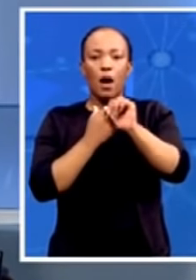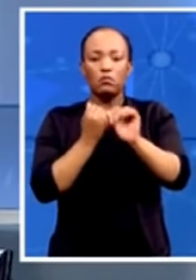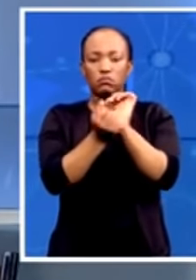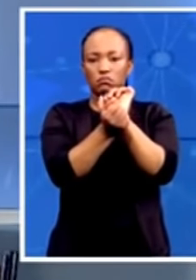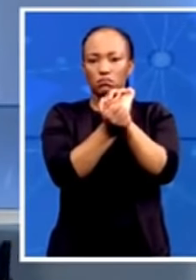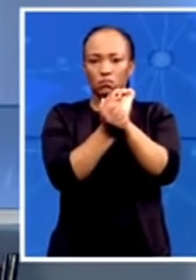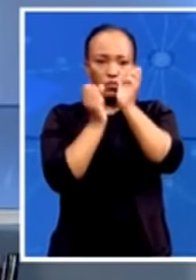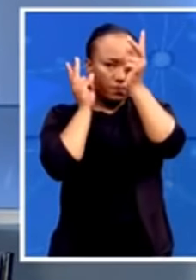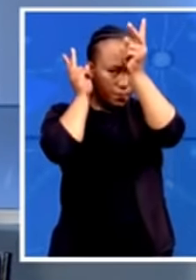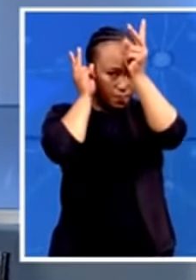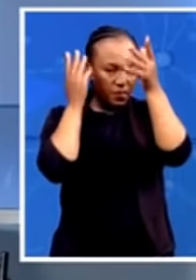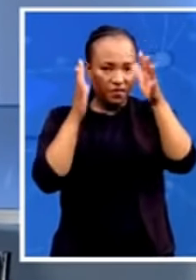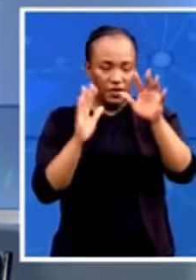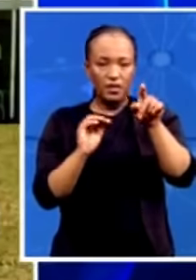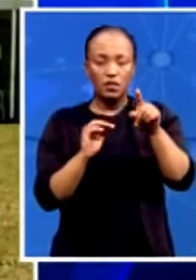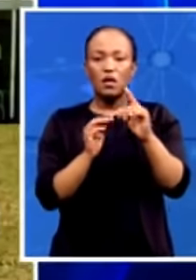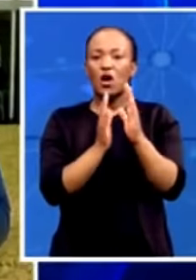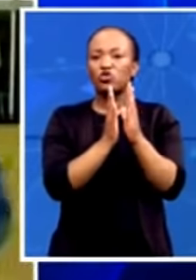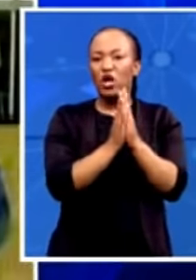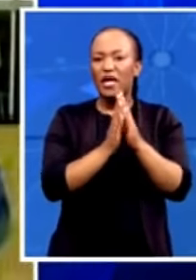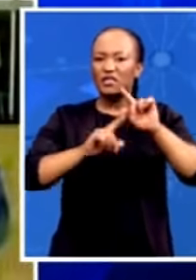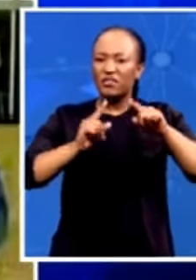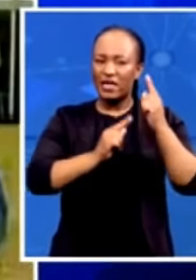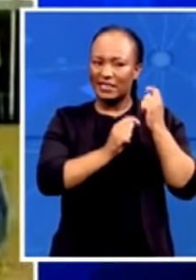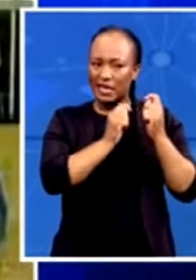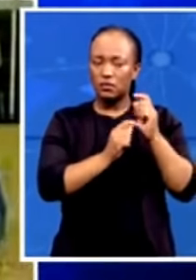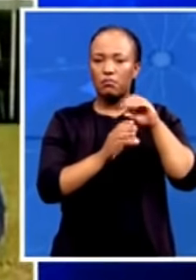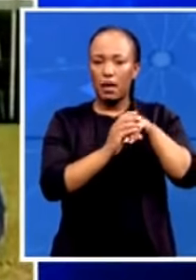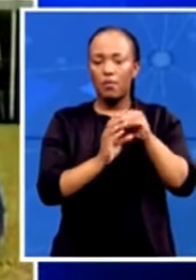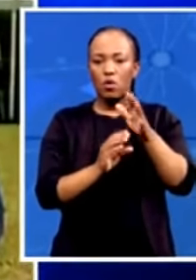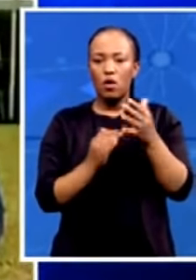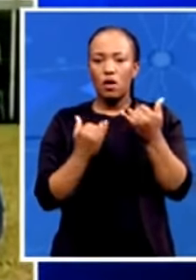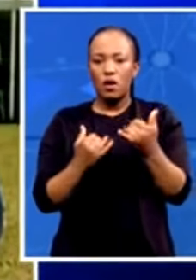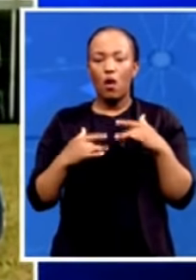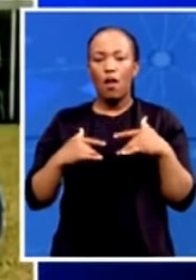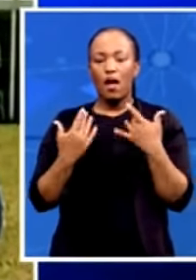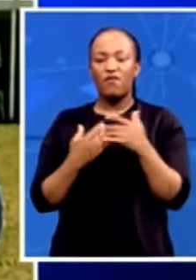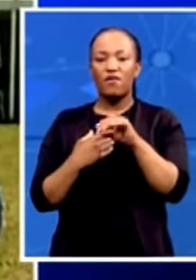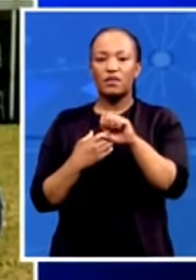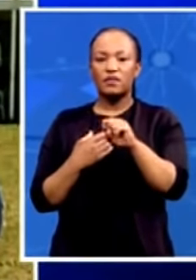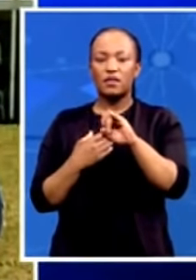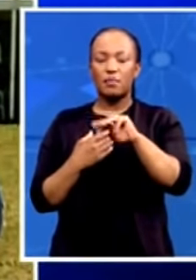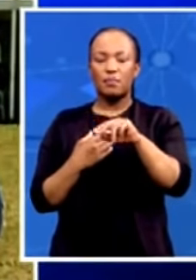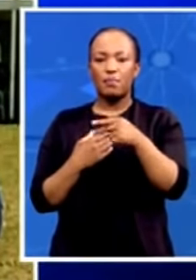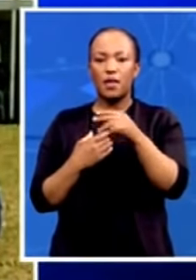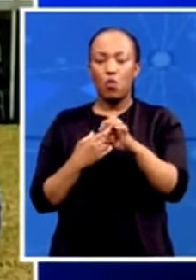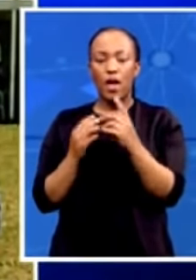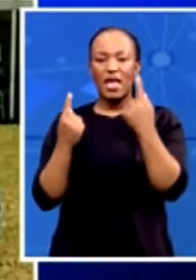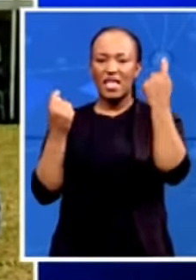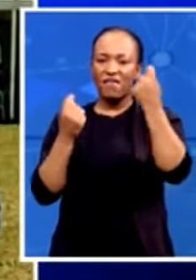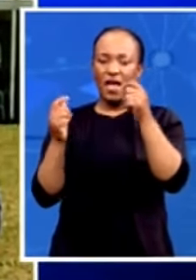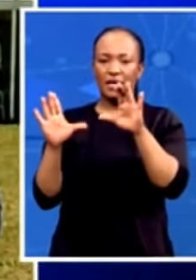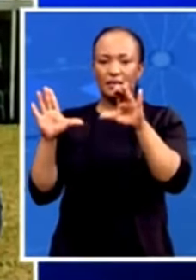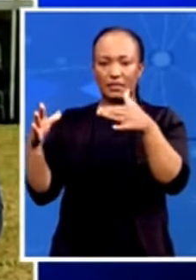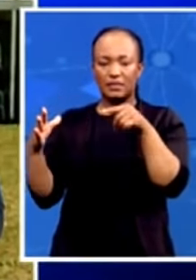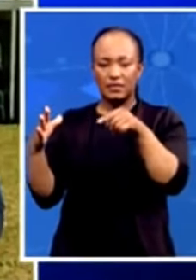traditionalists. Let's cross live now to Sempiwe Makanya, who is at the event. Sempiwe, have the people attending arrived